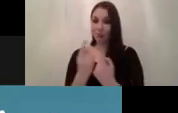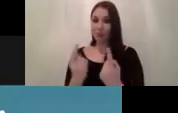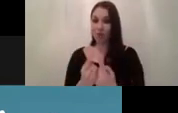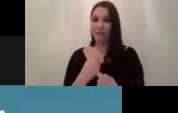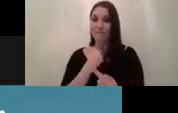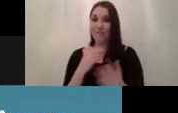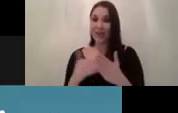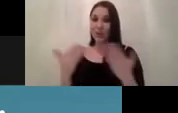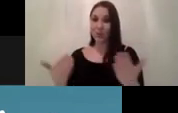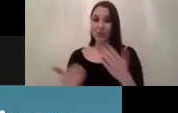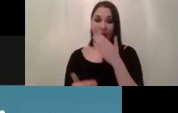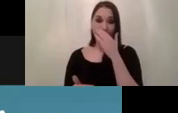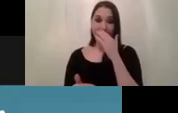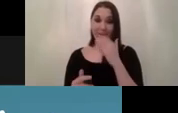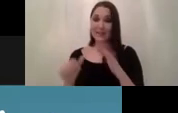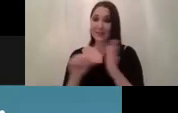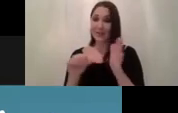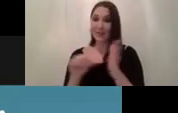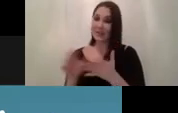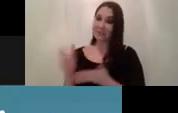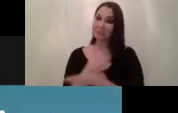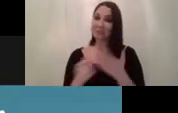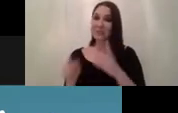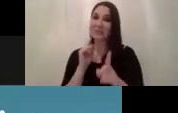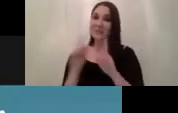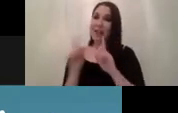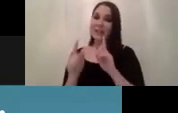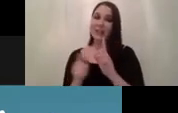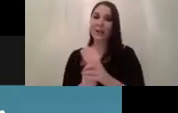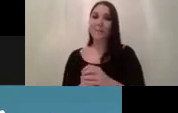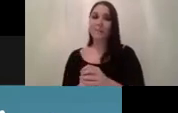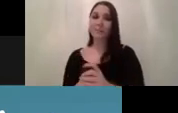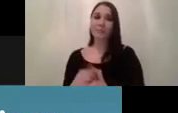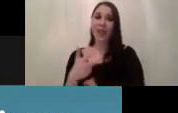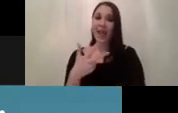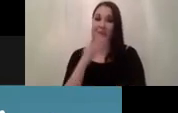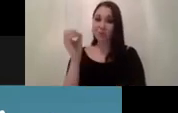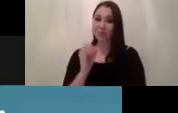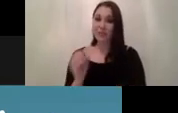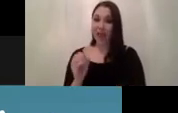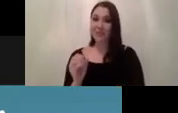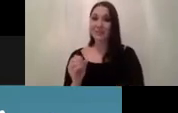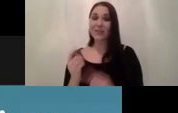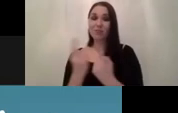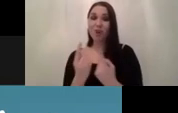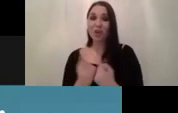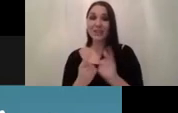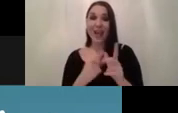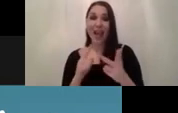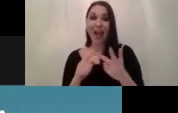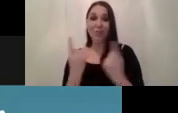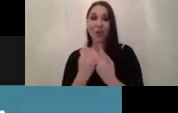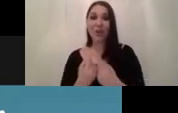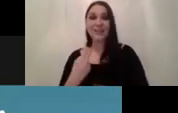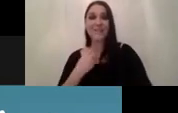this rumor out there which some gartner employee tweeted some time ago that 80 of ai projects fail the only data i could really